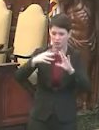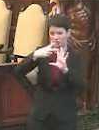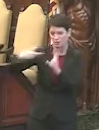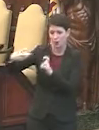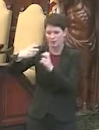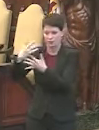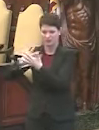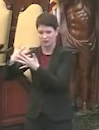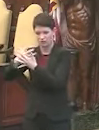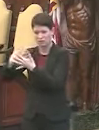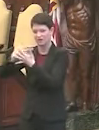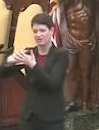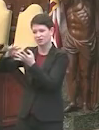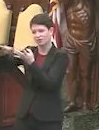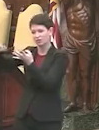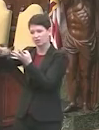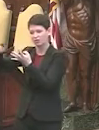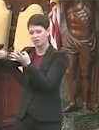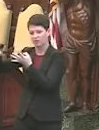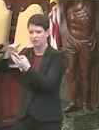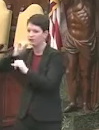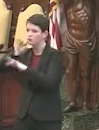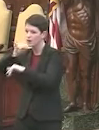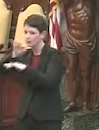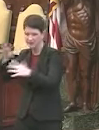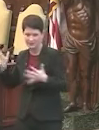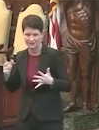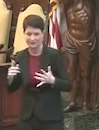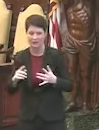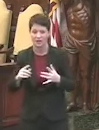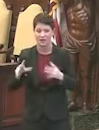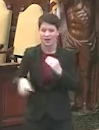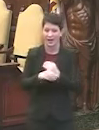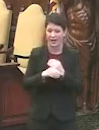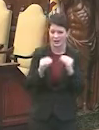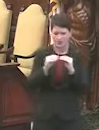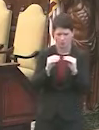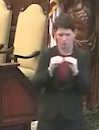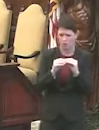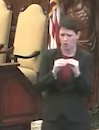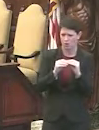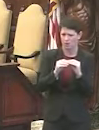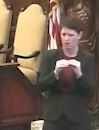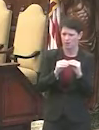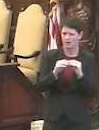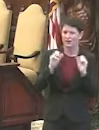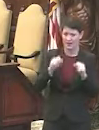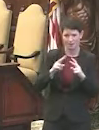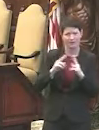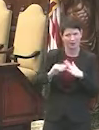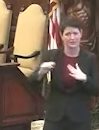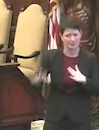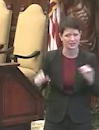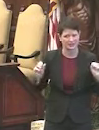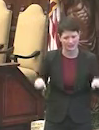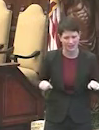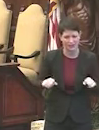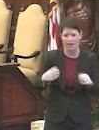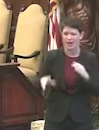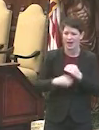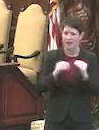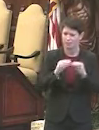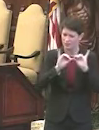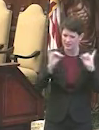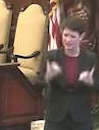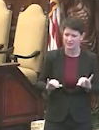And the filters then filter out the droplets. So we don't think it's necessary to add on top of that some of these, which could be fairly expensive systems